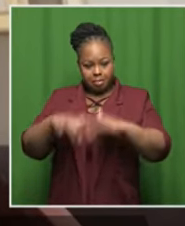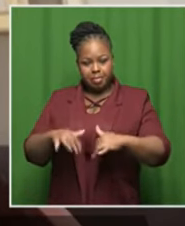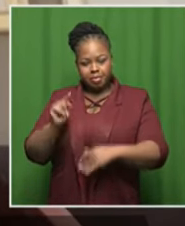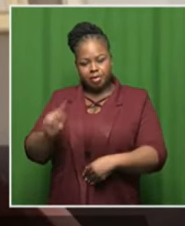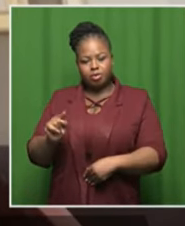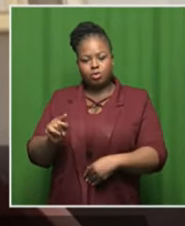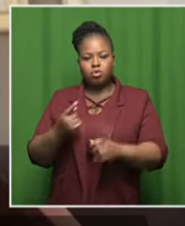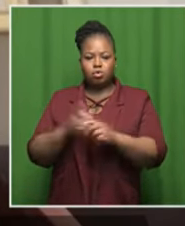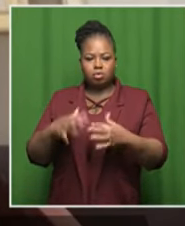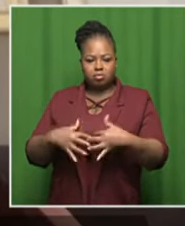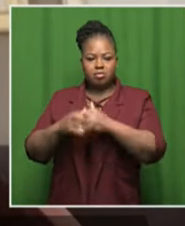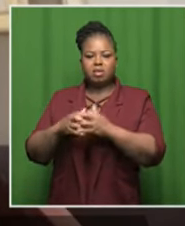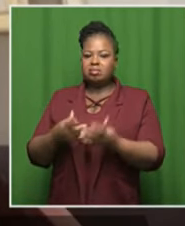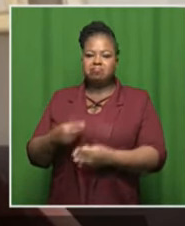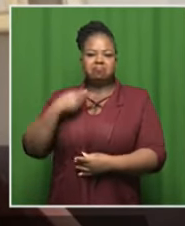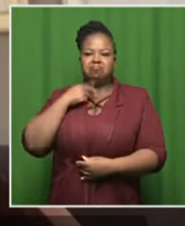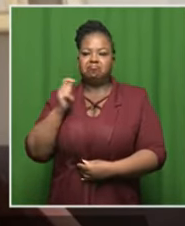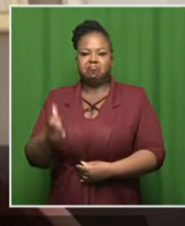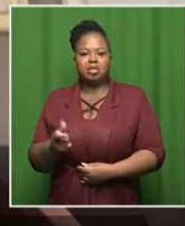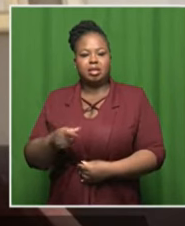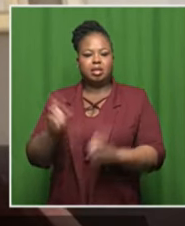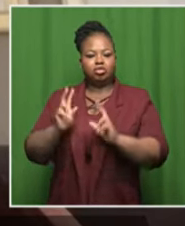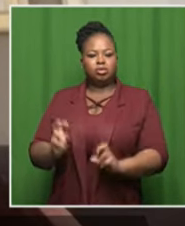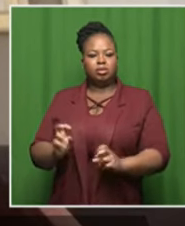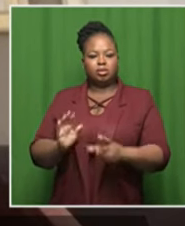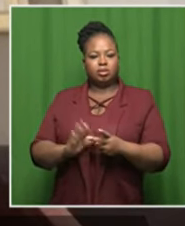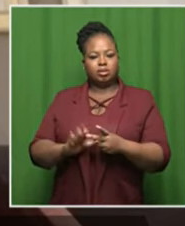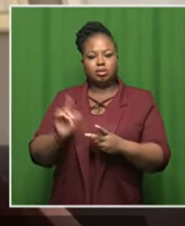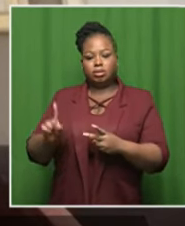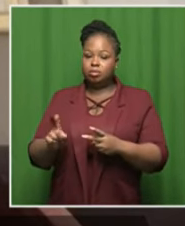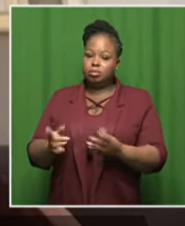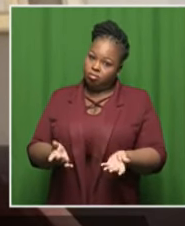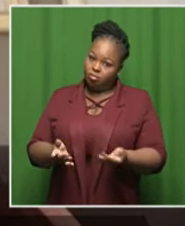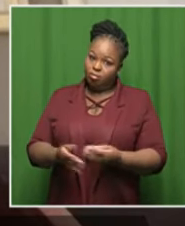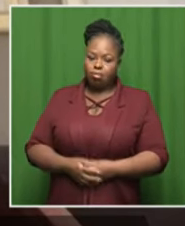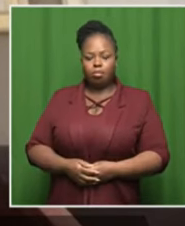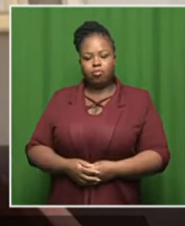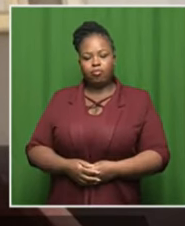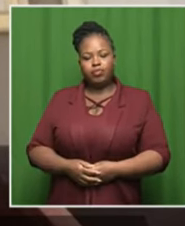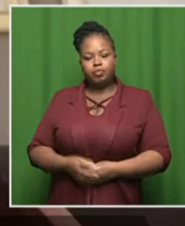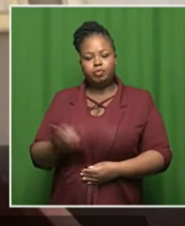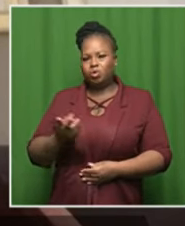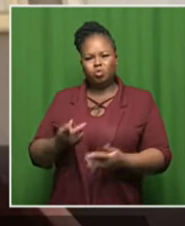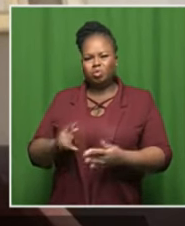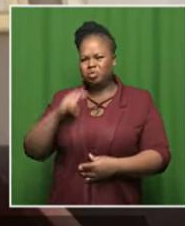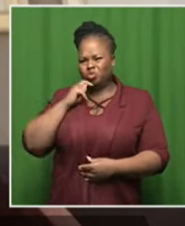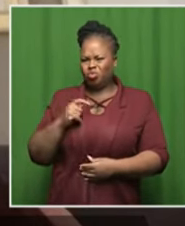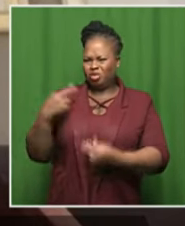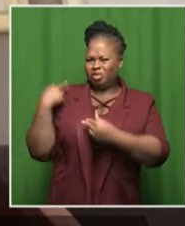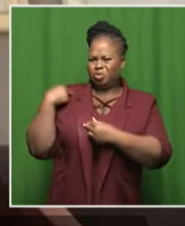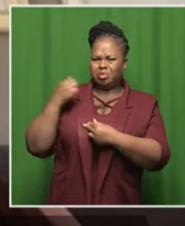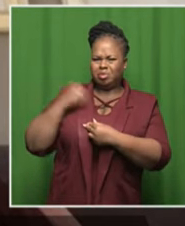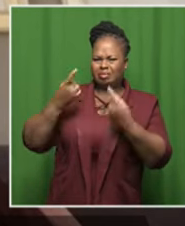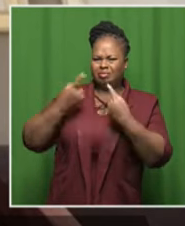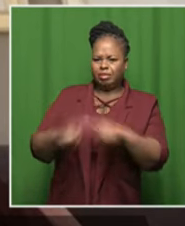salary they can't afford to pay electricity uh it's amageddon i it doesn't even fall directly under me i